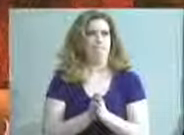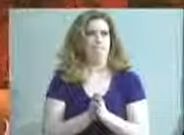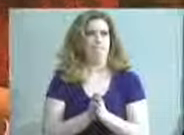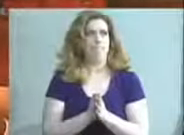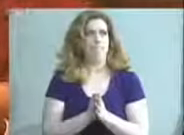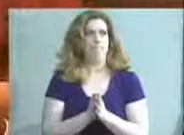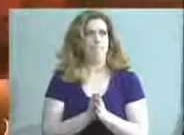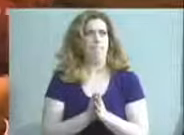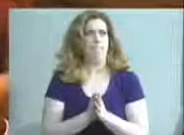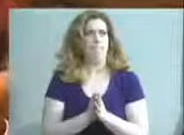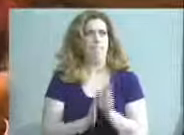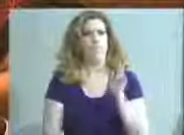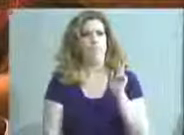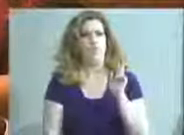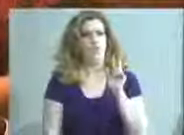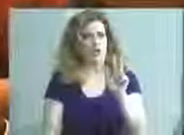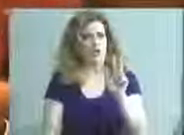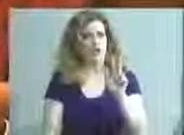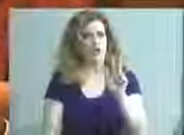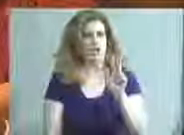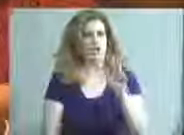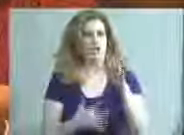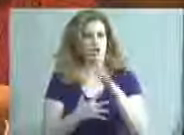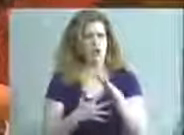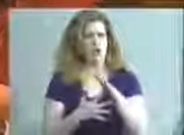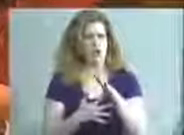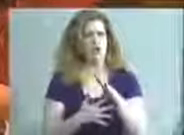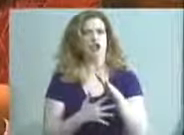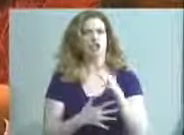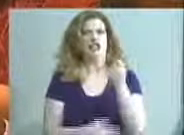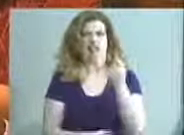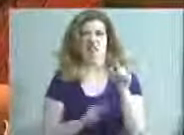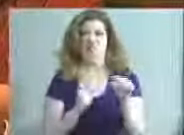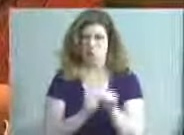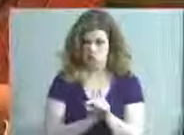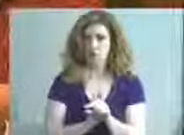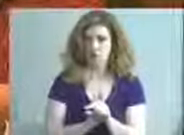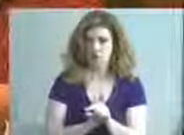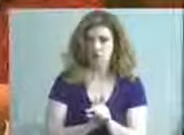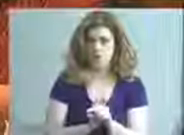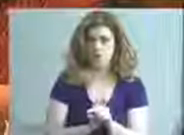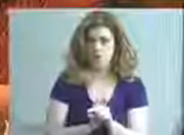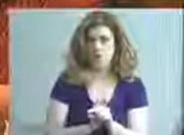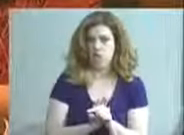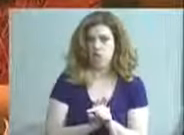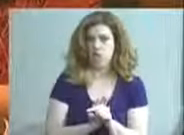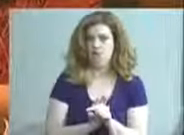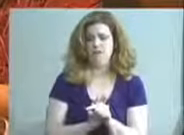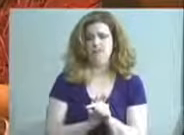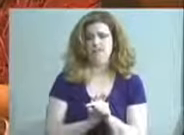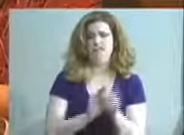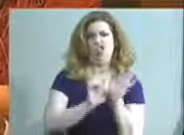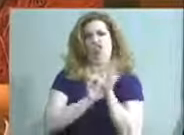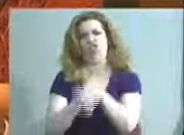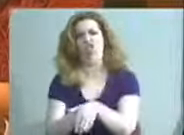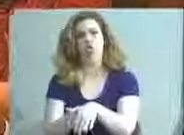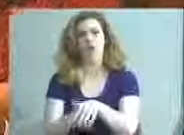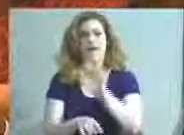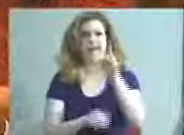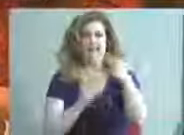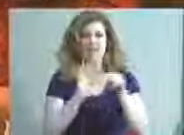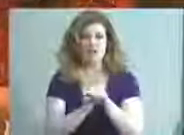juniors, three 11th graders, jumped an eighth grader